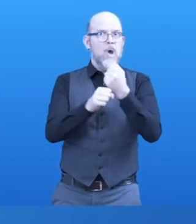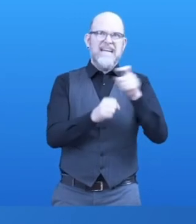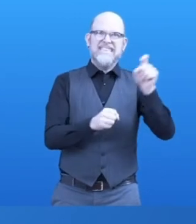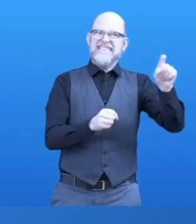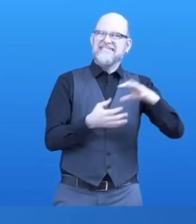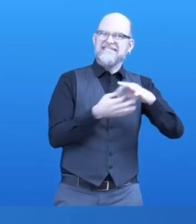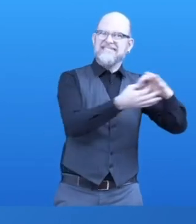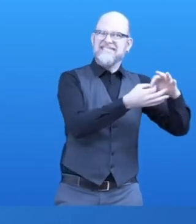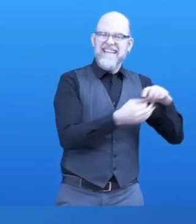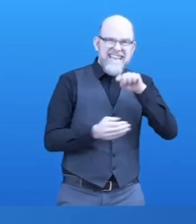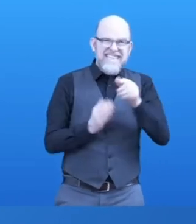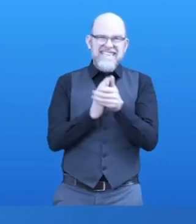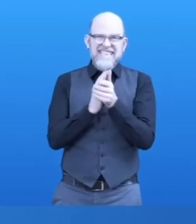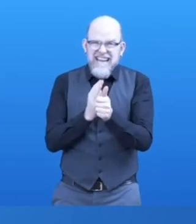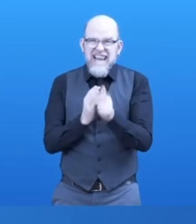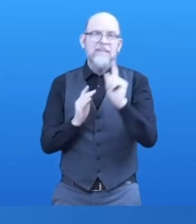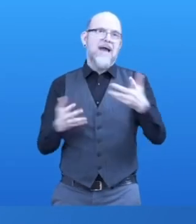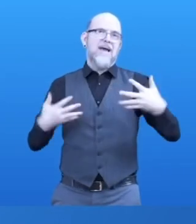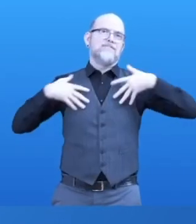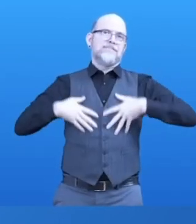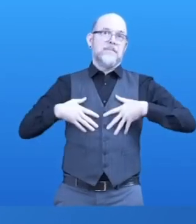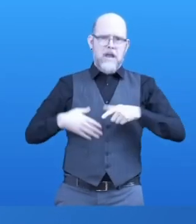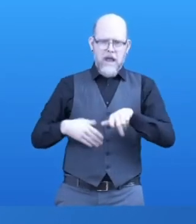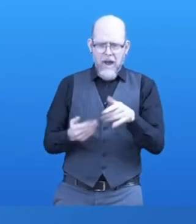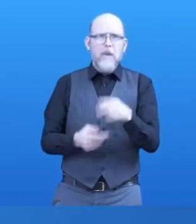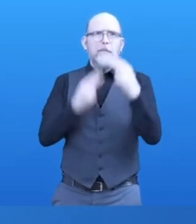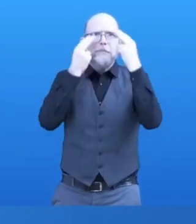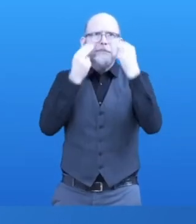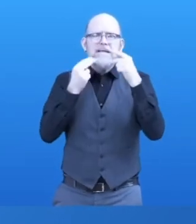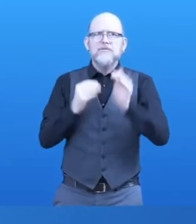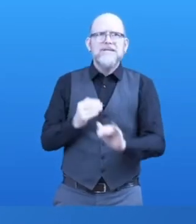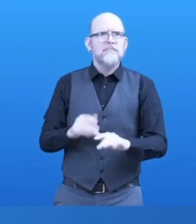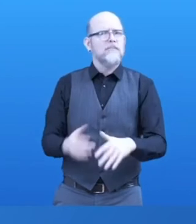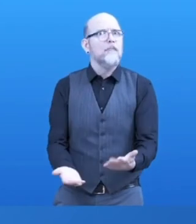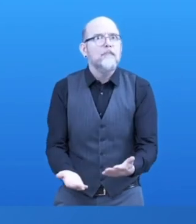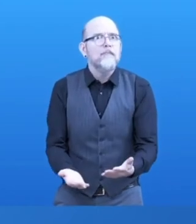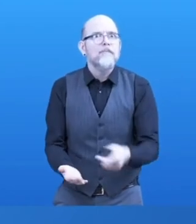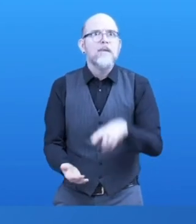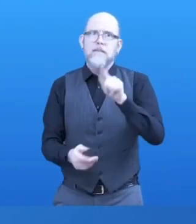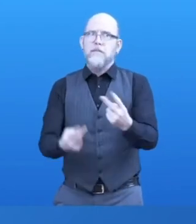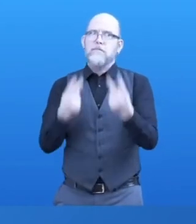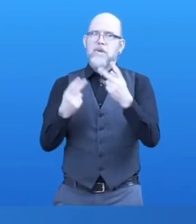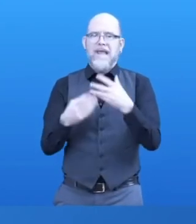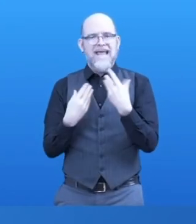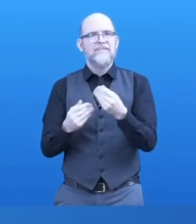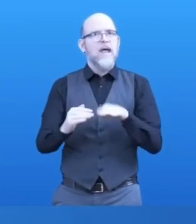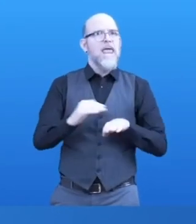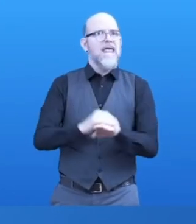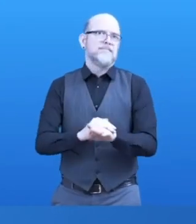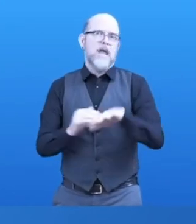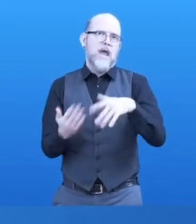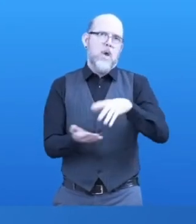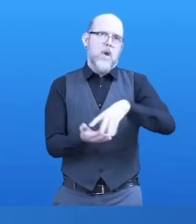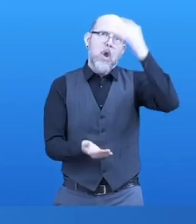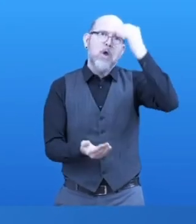This is important because learning to access from a young age means that you can have access to learning at school at the same time